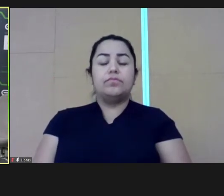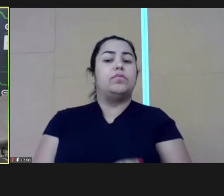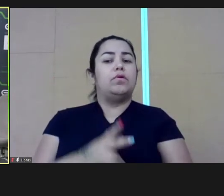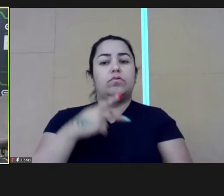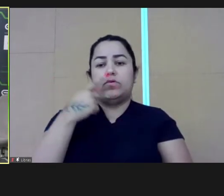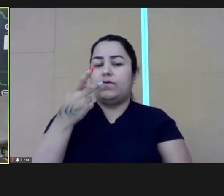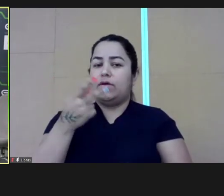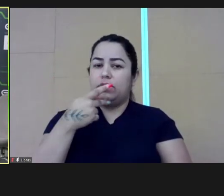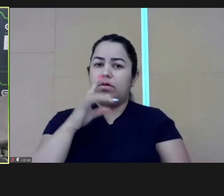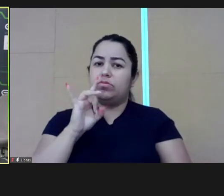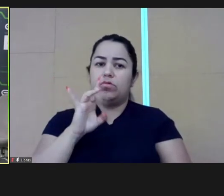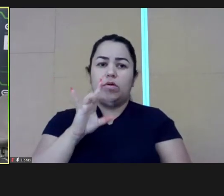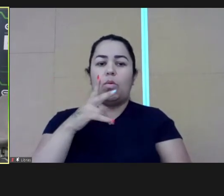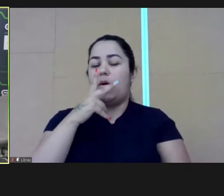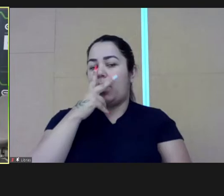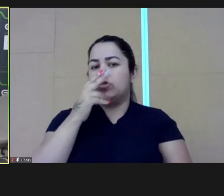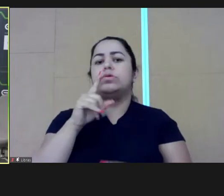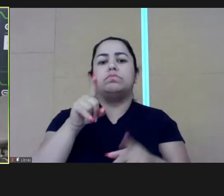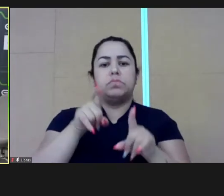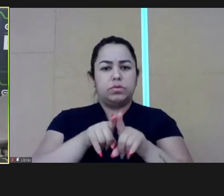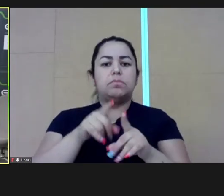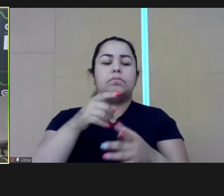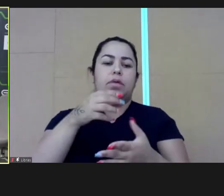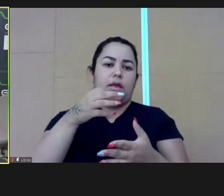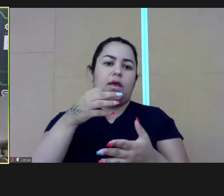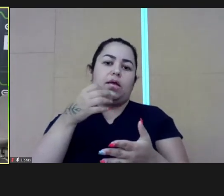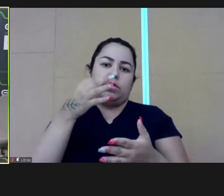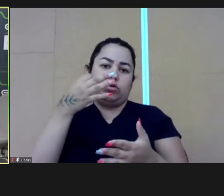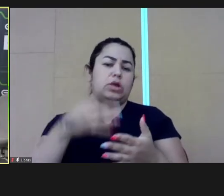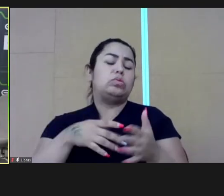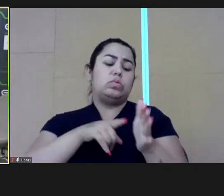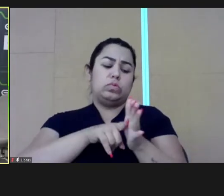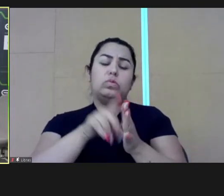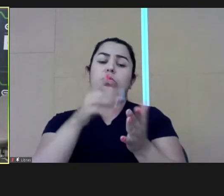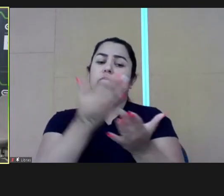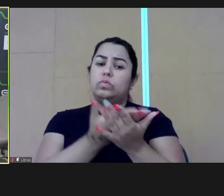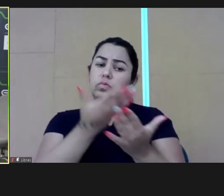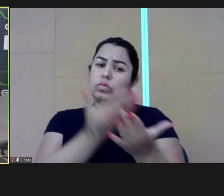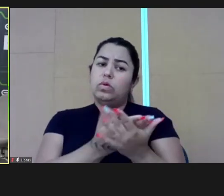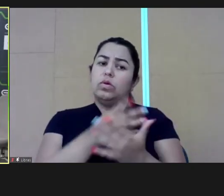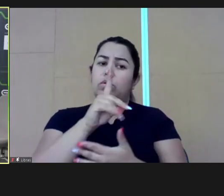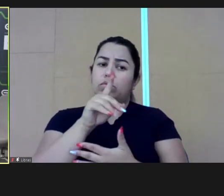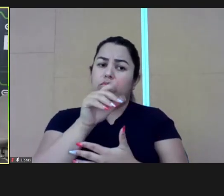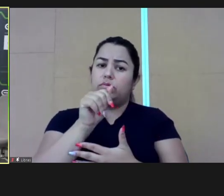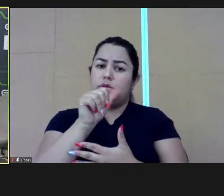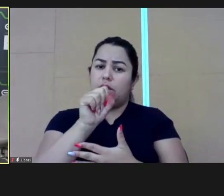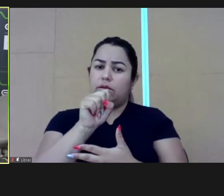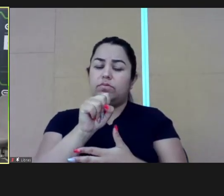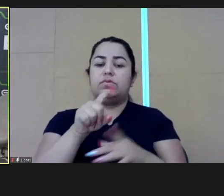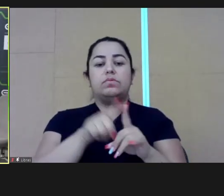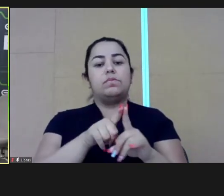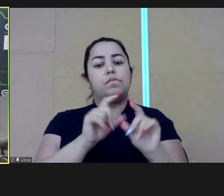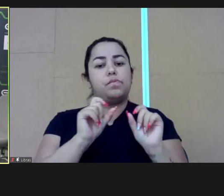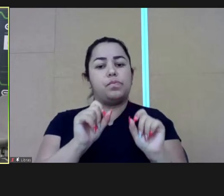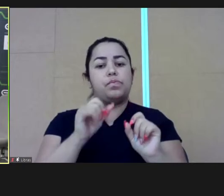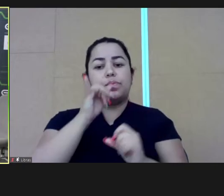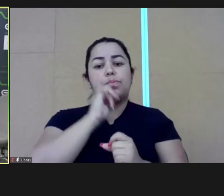organizational chain. This is is with data,